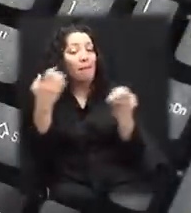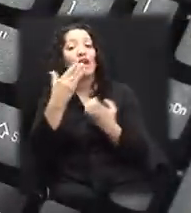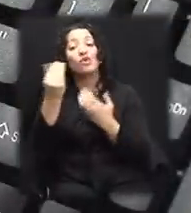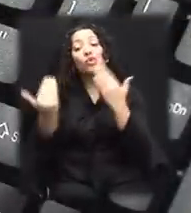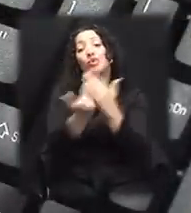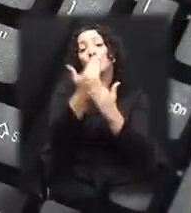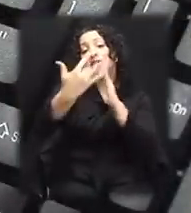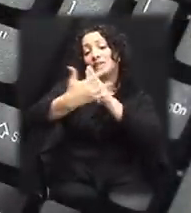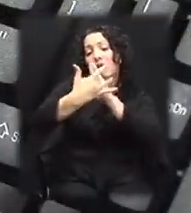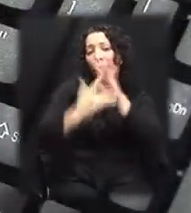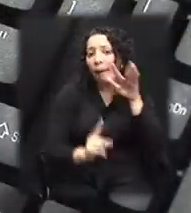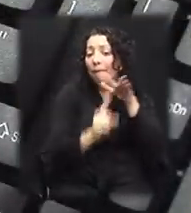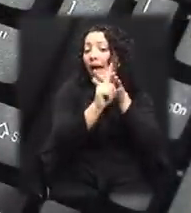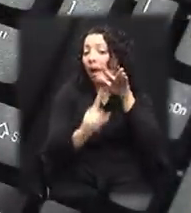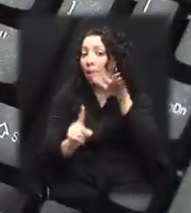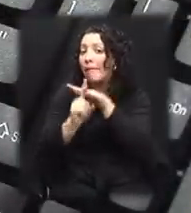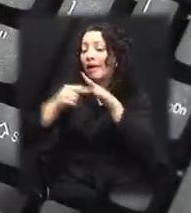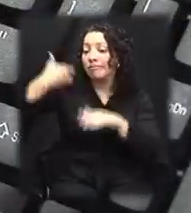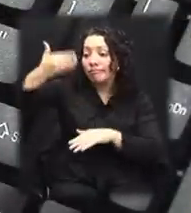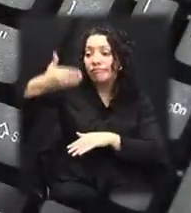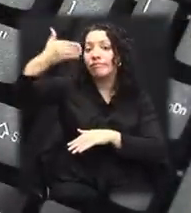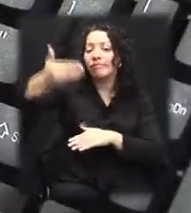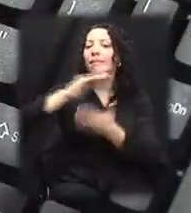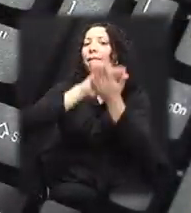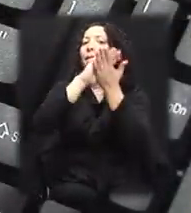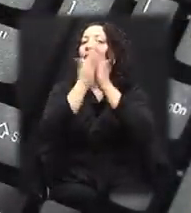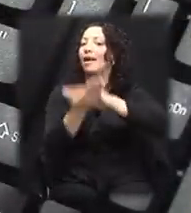newer and updated versions may become available.